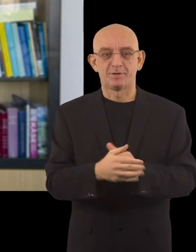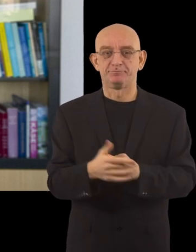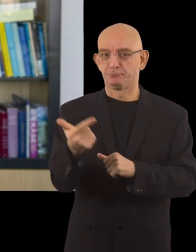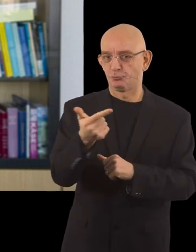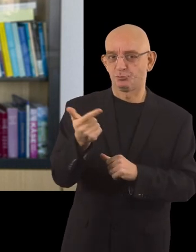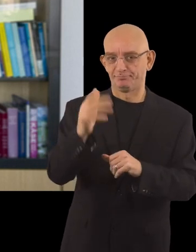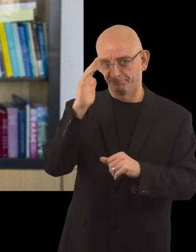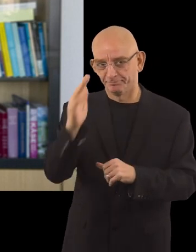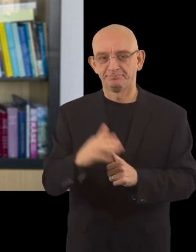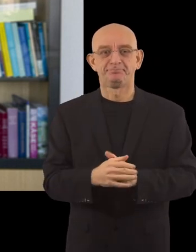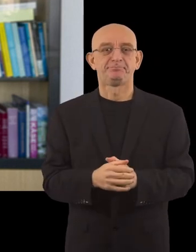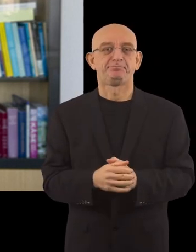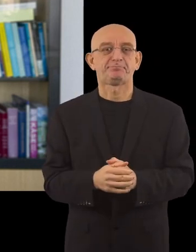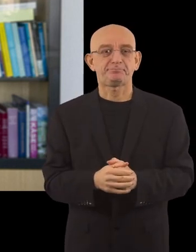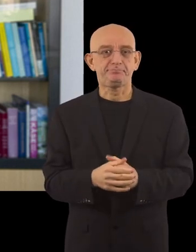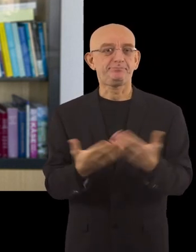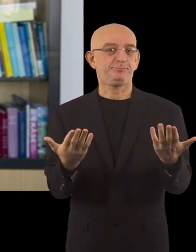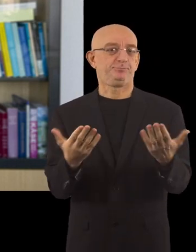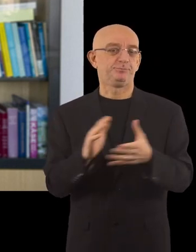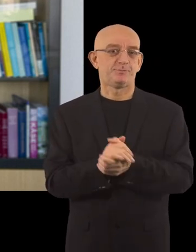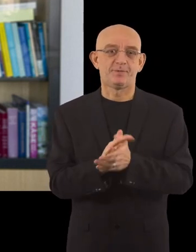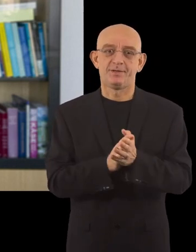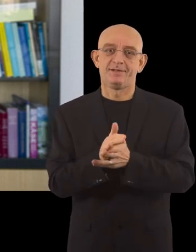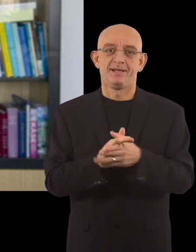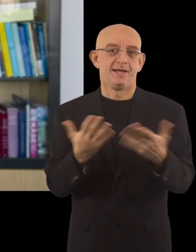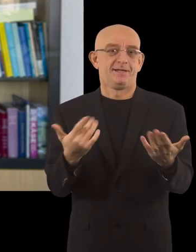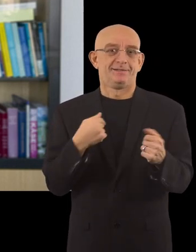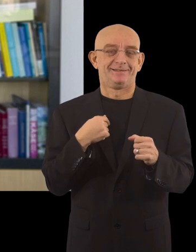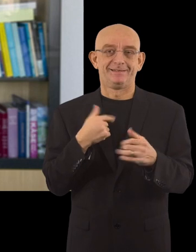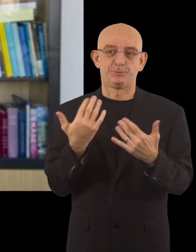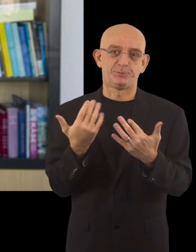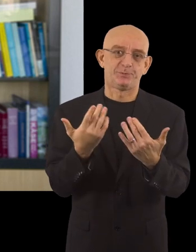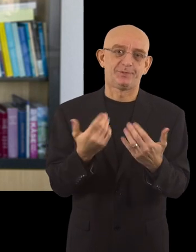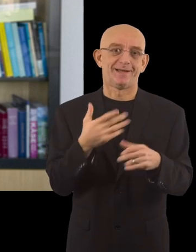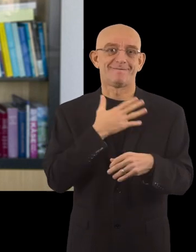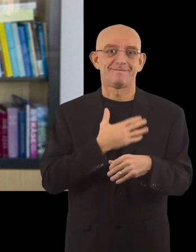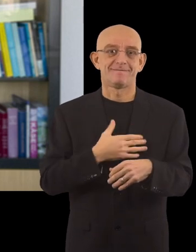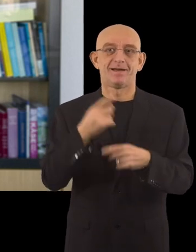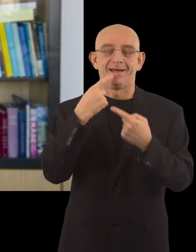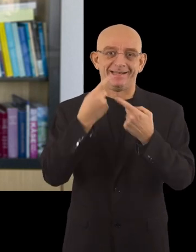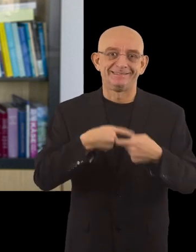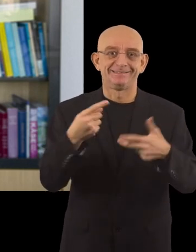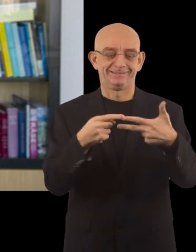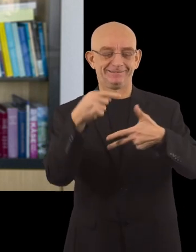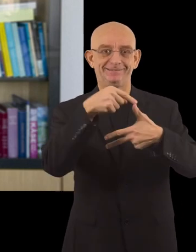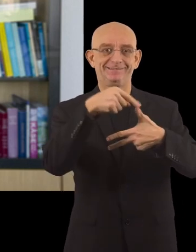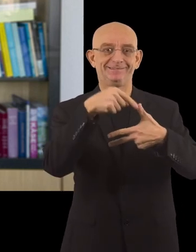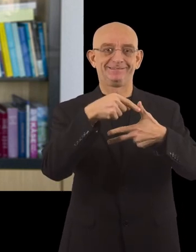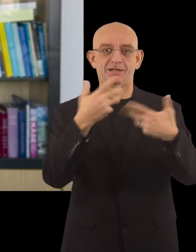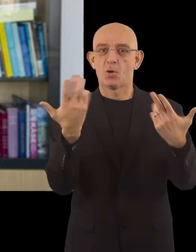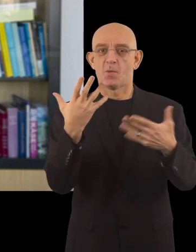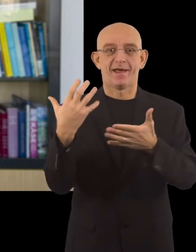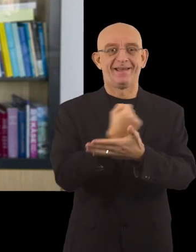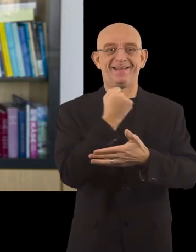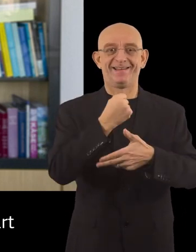Good afternoon, Rohir and Nick. What a day! I cannot wait for the Commissioner Dali to announce the winner of the Access City Award